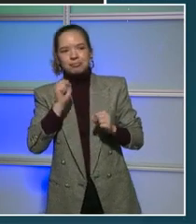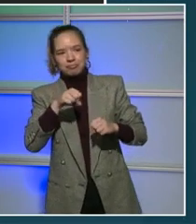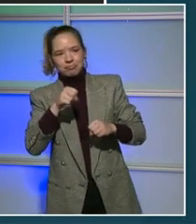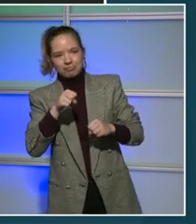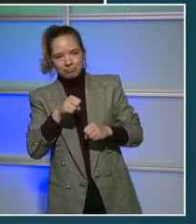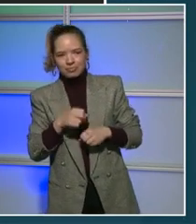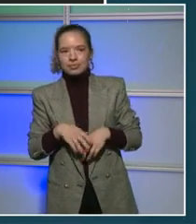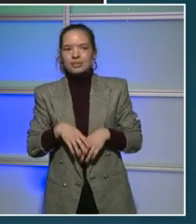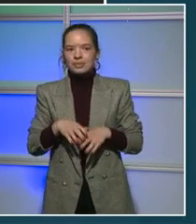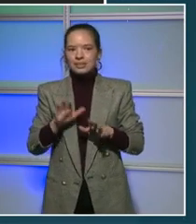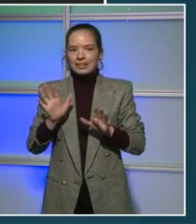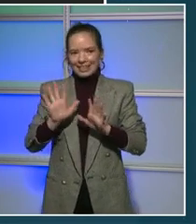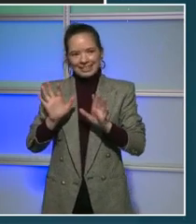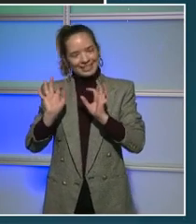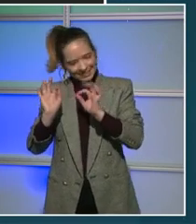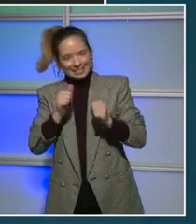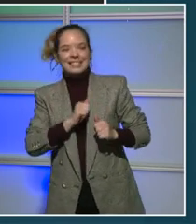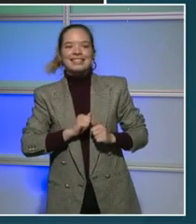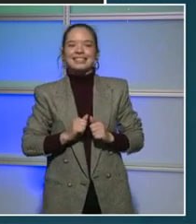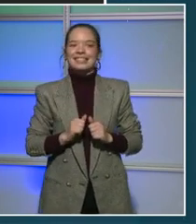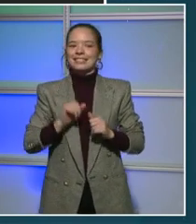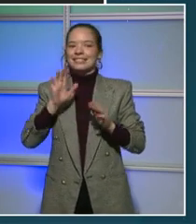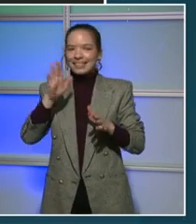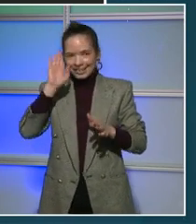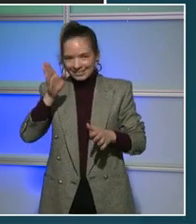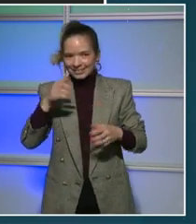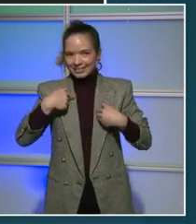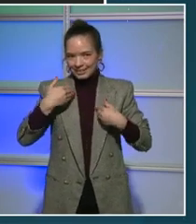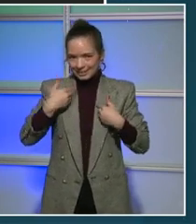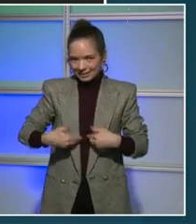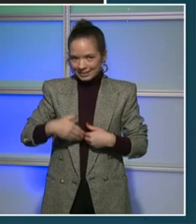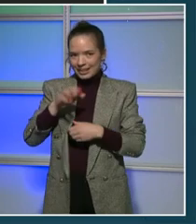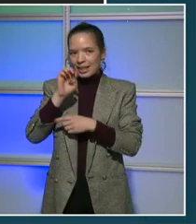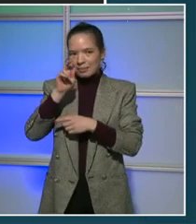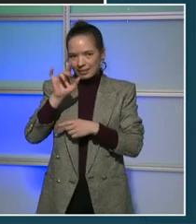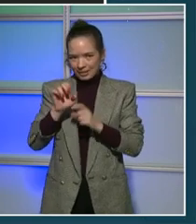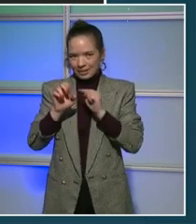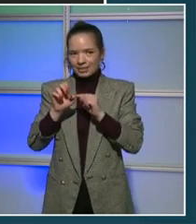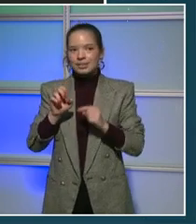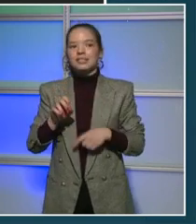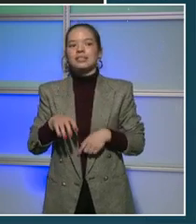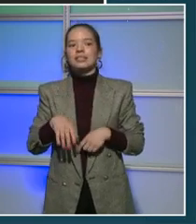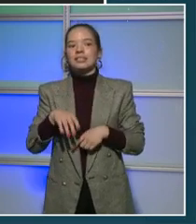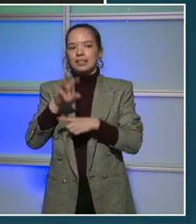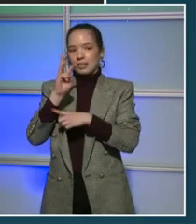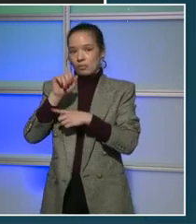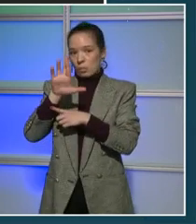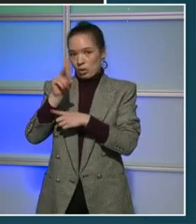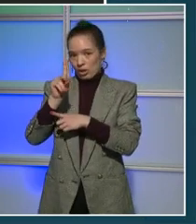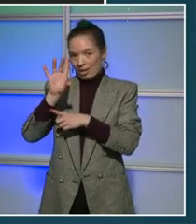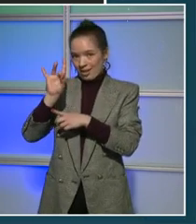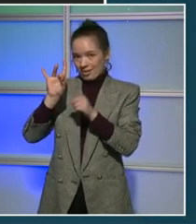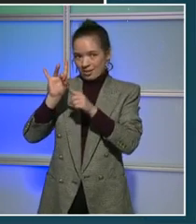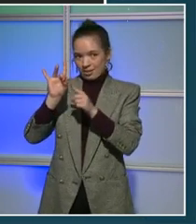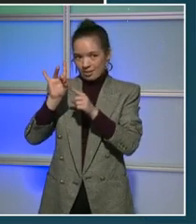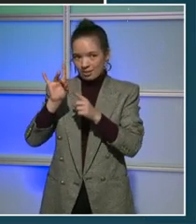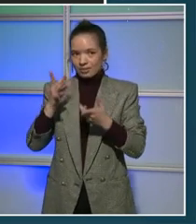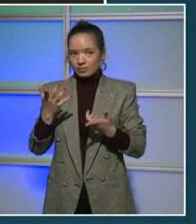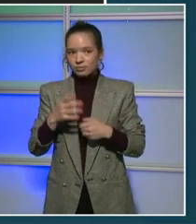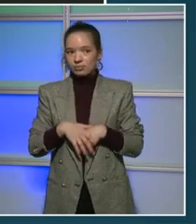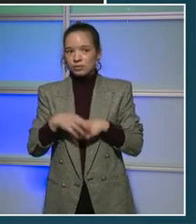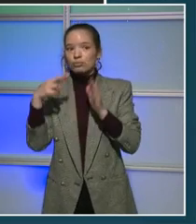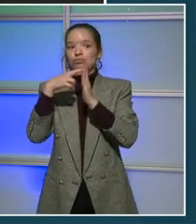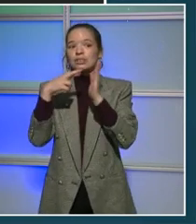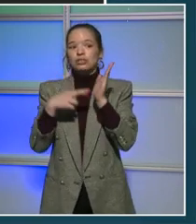Just making sure. Okay. Well, hi, everyone. My name is Camille Range. I am a Ward 8 resident. By day, I am a registered dietitian for Martha's